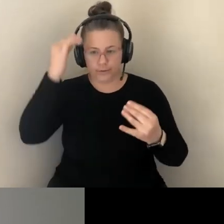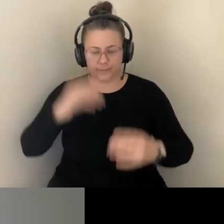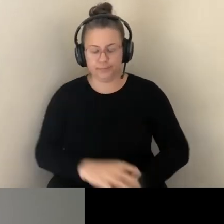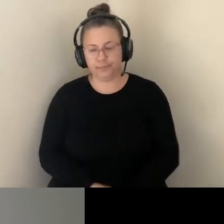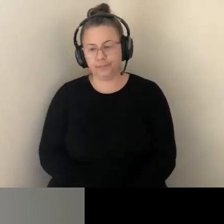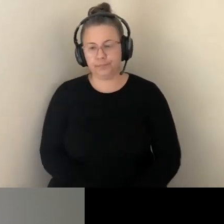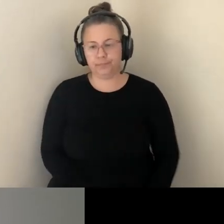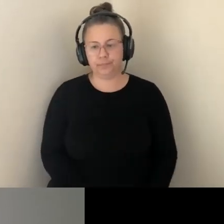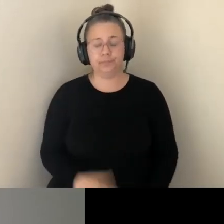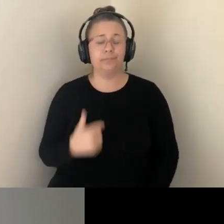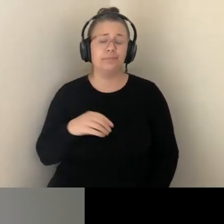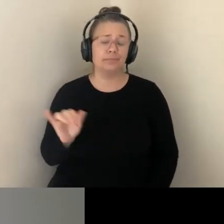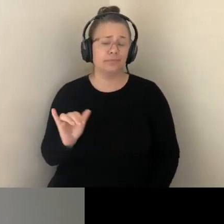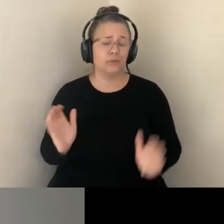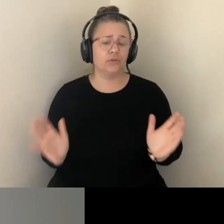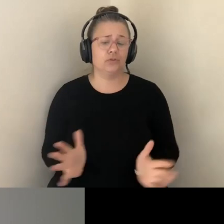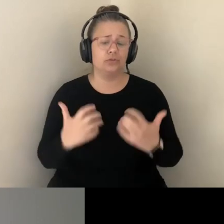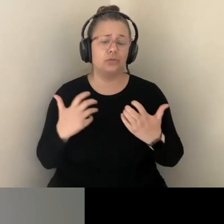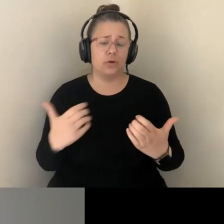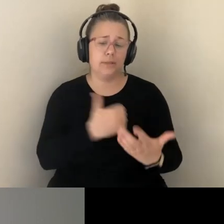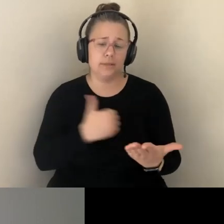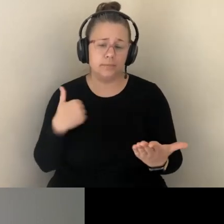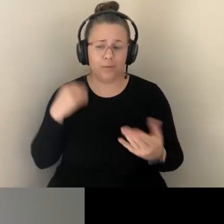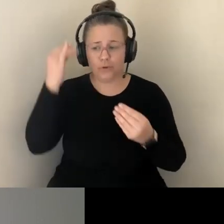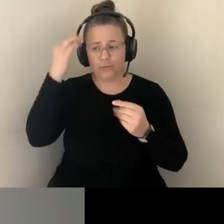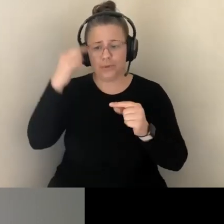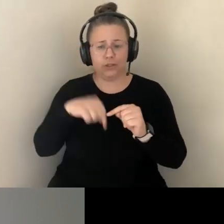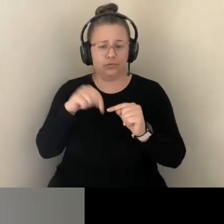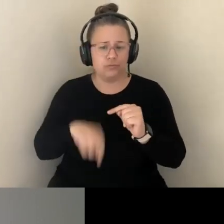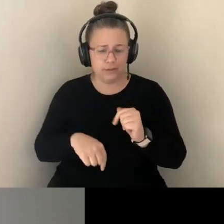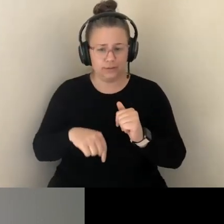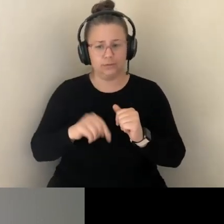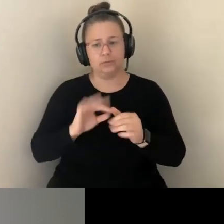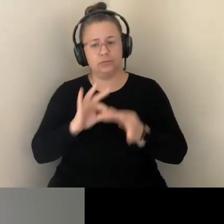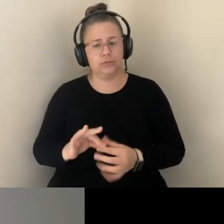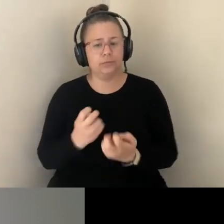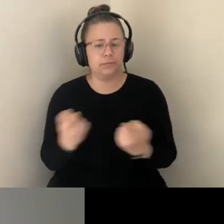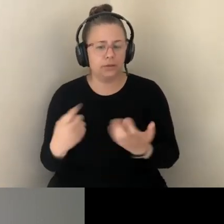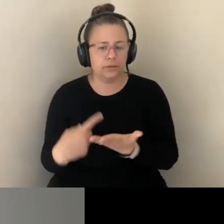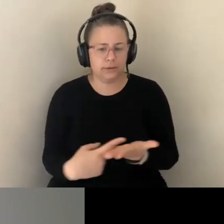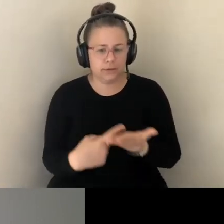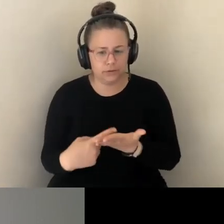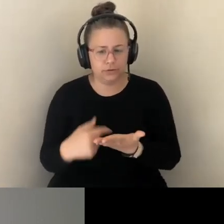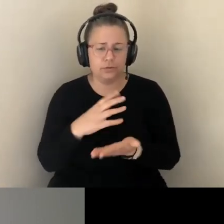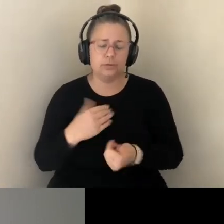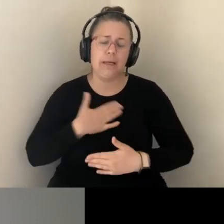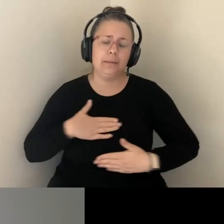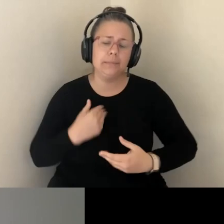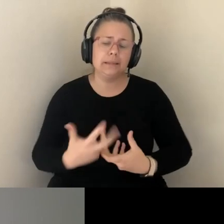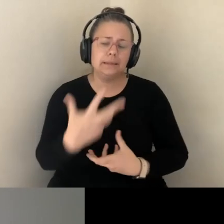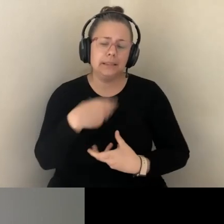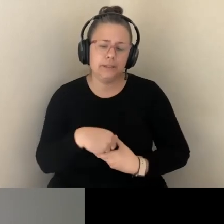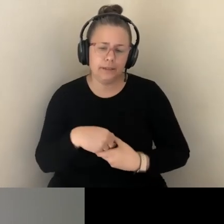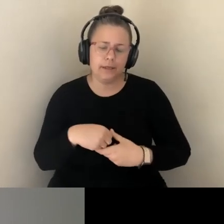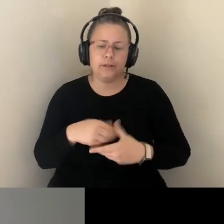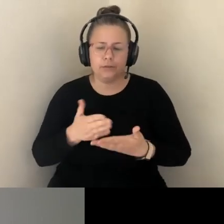MEMBERS TO THINK CRITICALLY ABOUT THE PANEL DISCUSSIONS AND TO ENGAGE SUBSTANTIVELY THROUGH QUESTIONS AND COMMENTS DURING THE Q&A